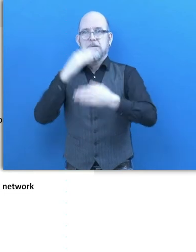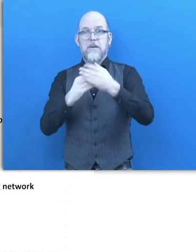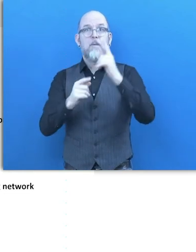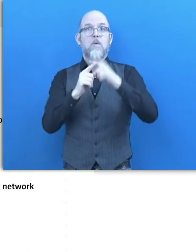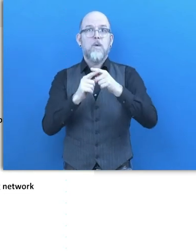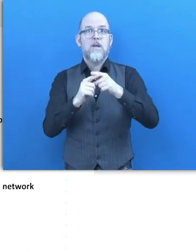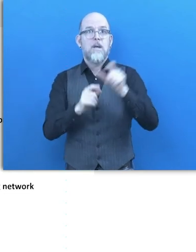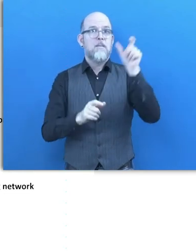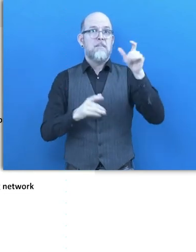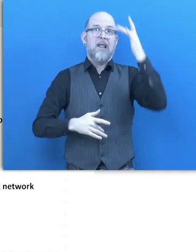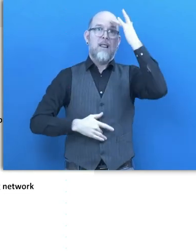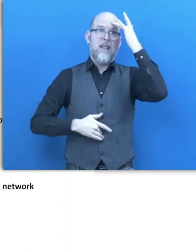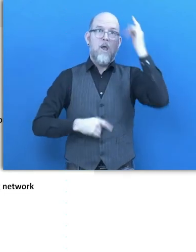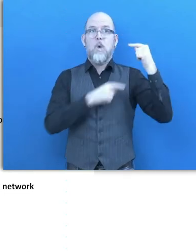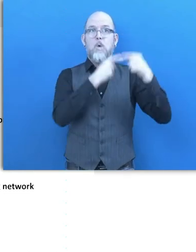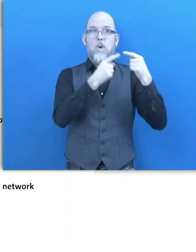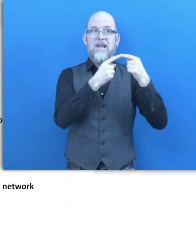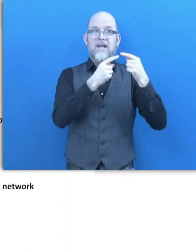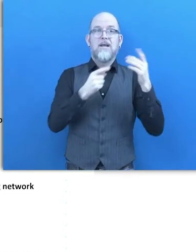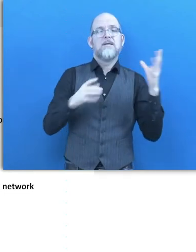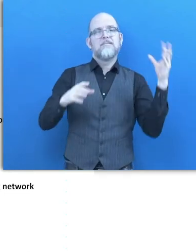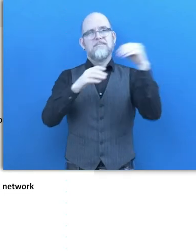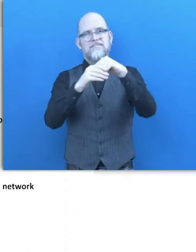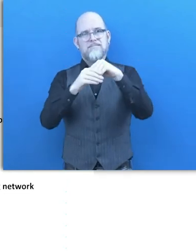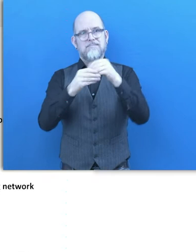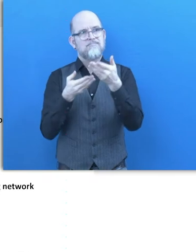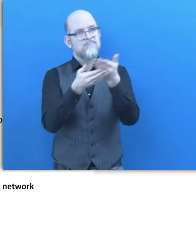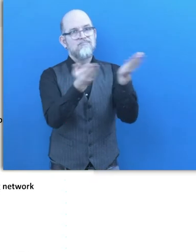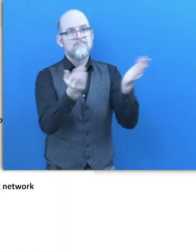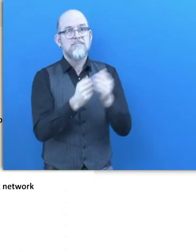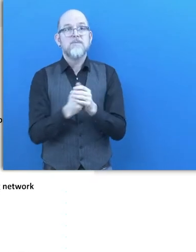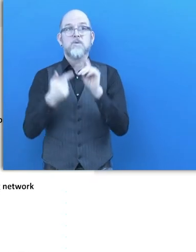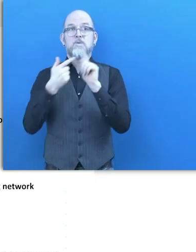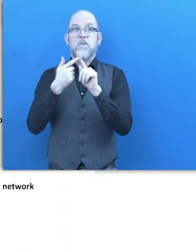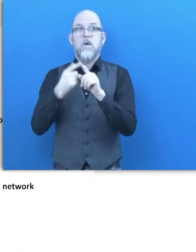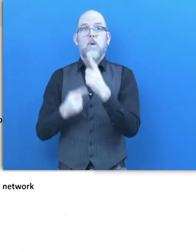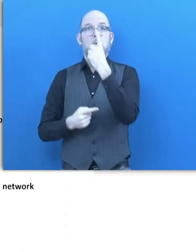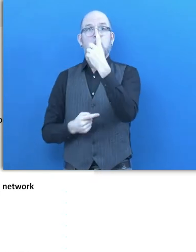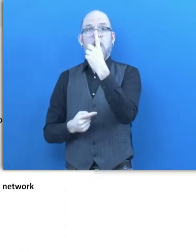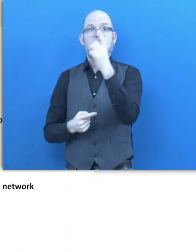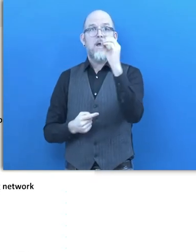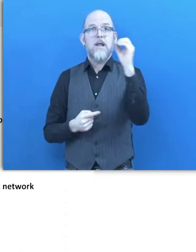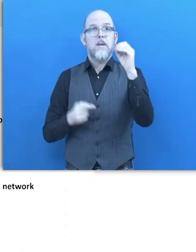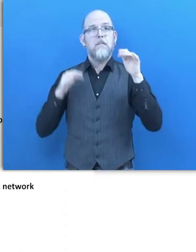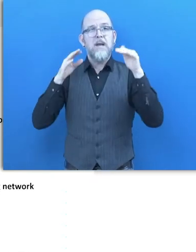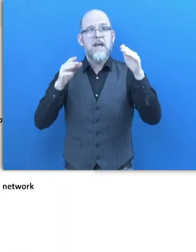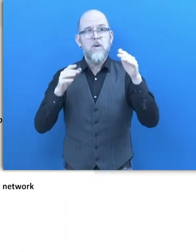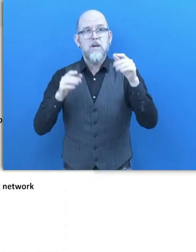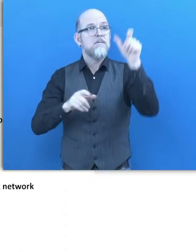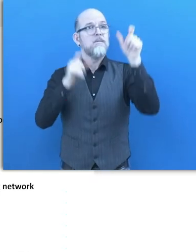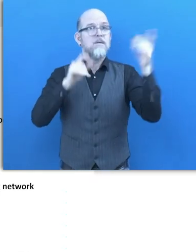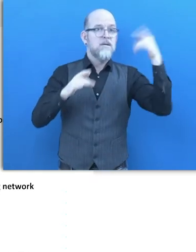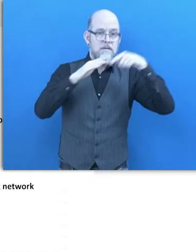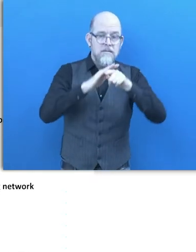We want to have more than 100 million users until 2025